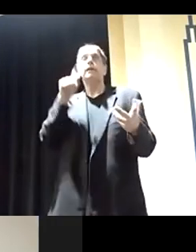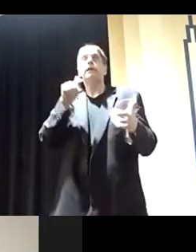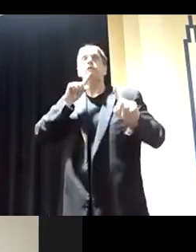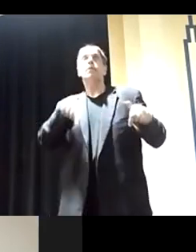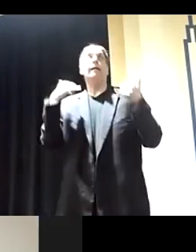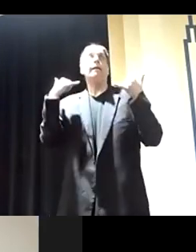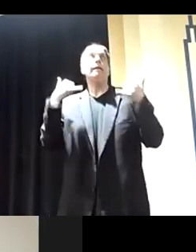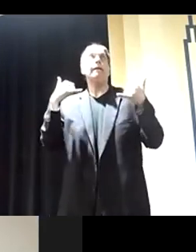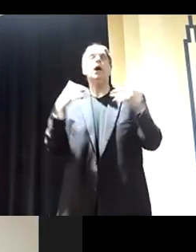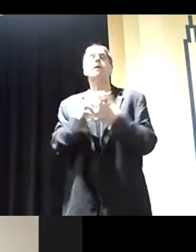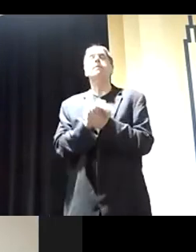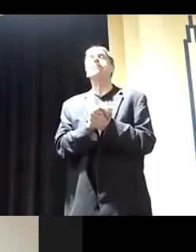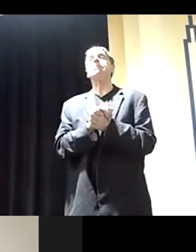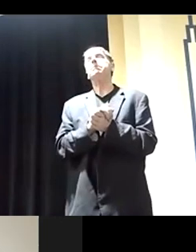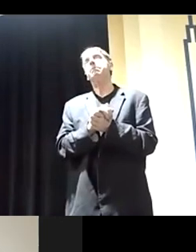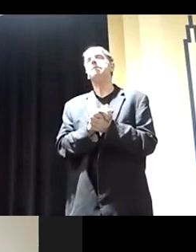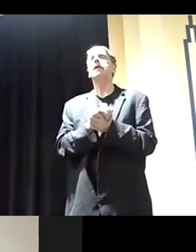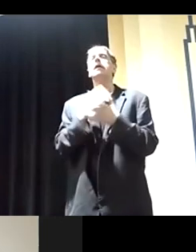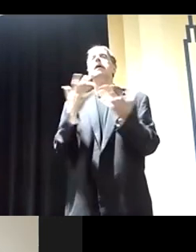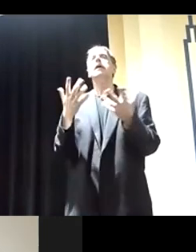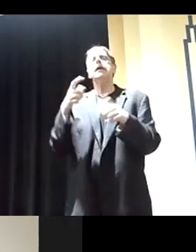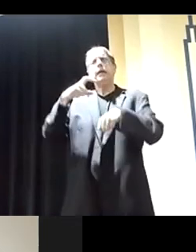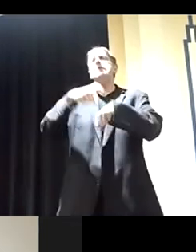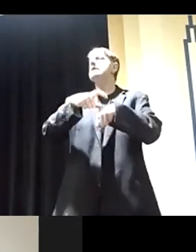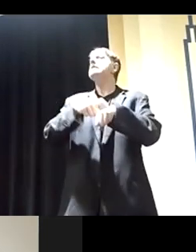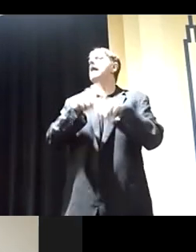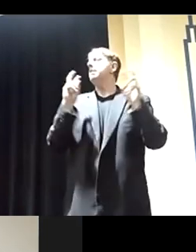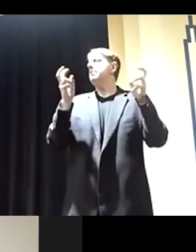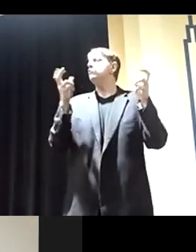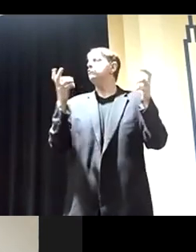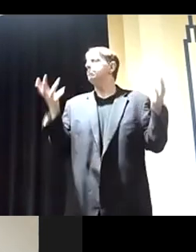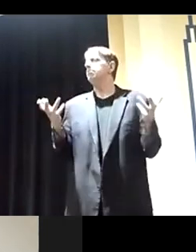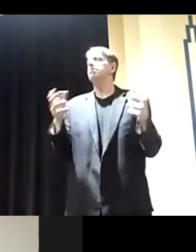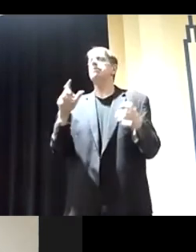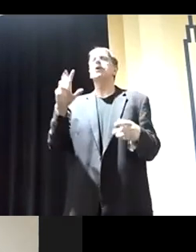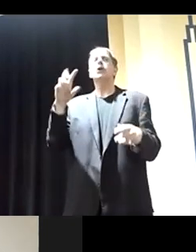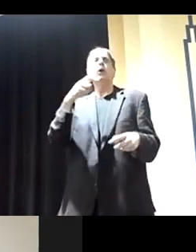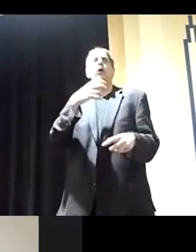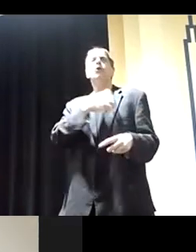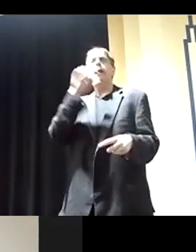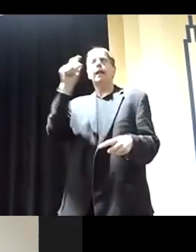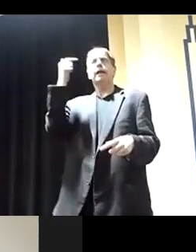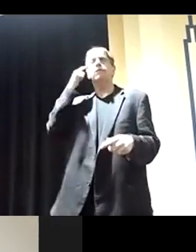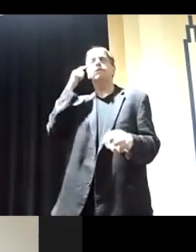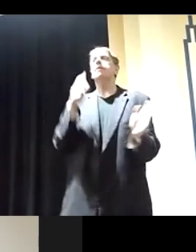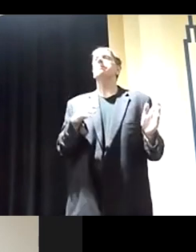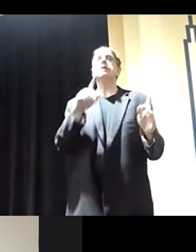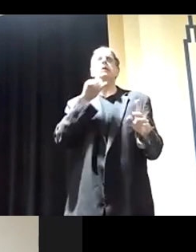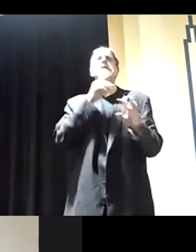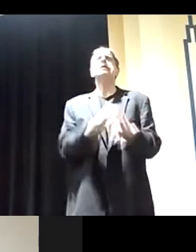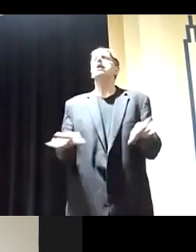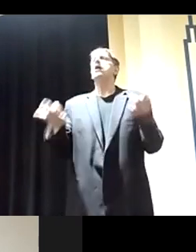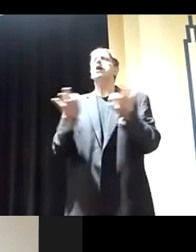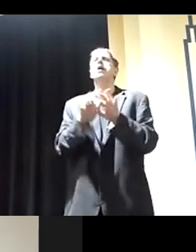So it's a time issue. Lieutenant Governor? It's imperative that